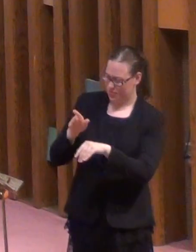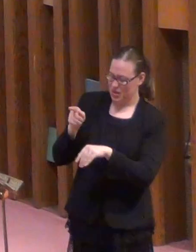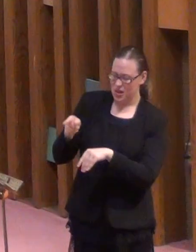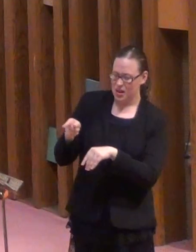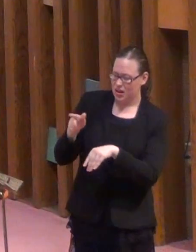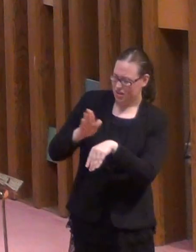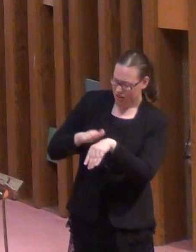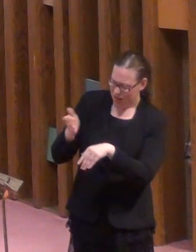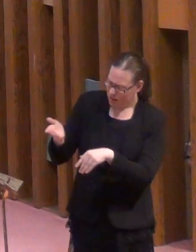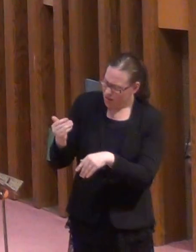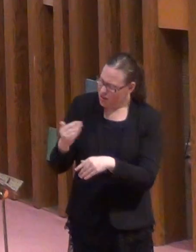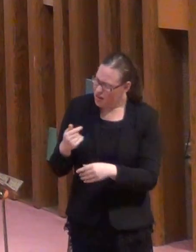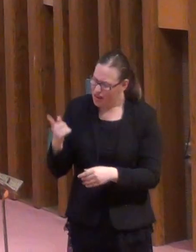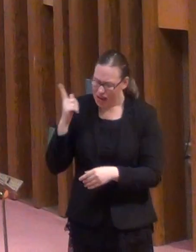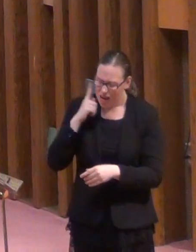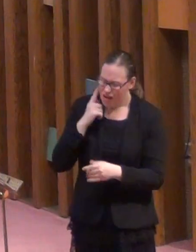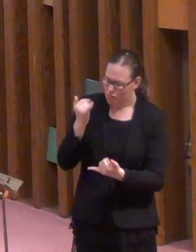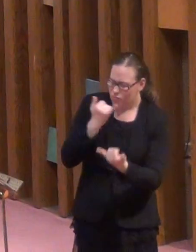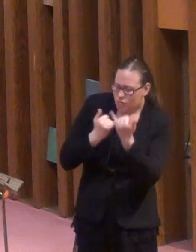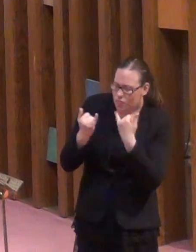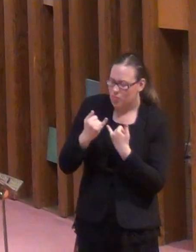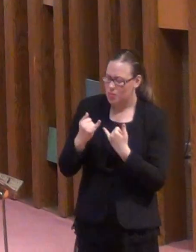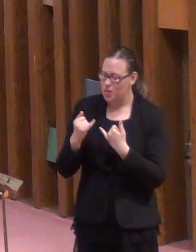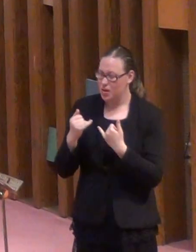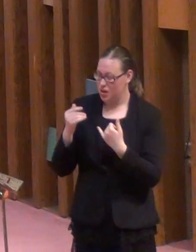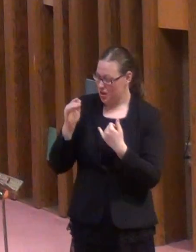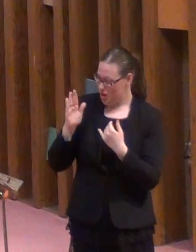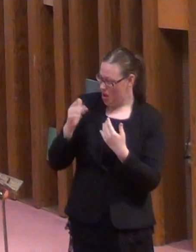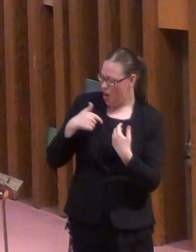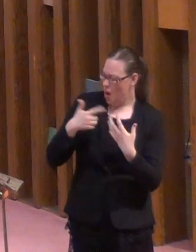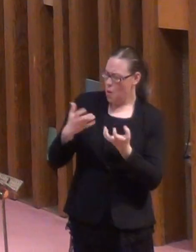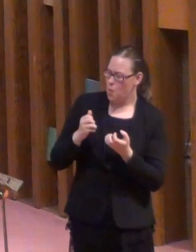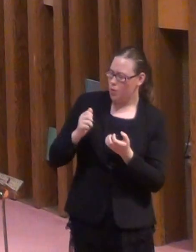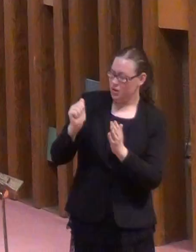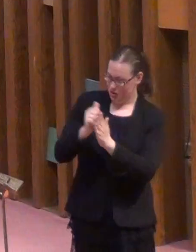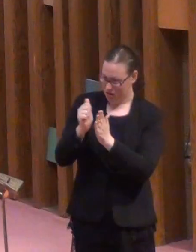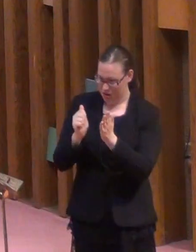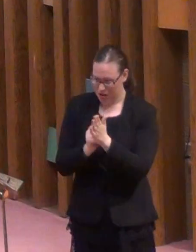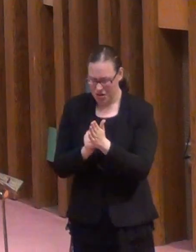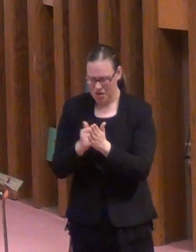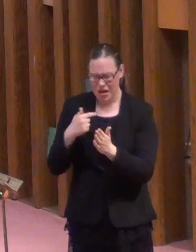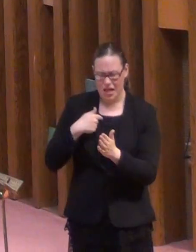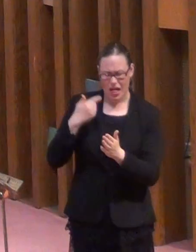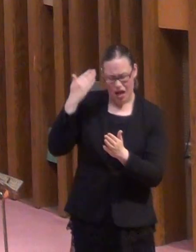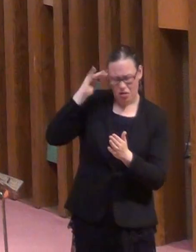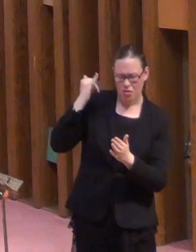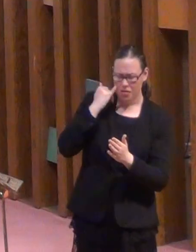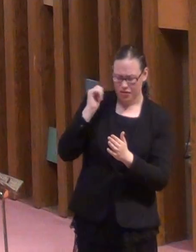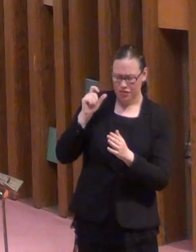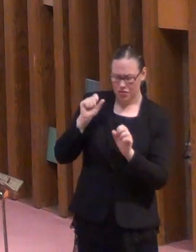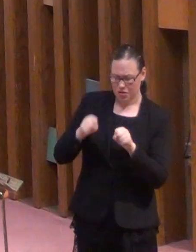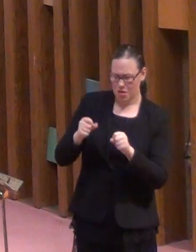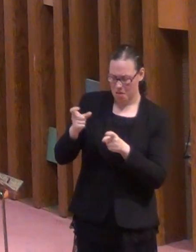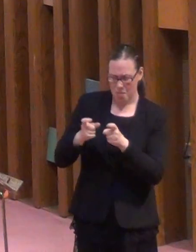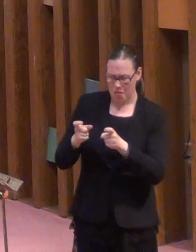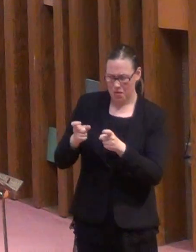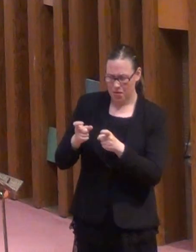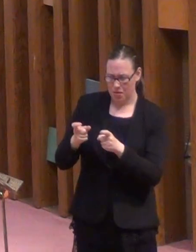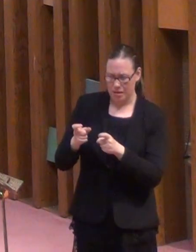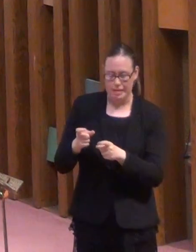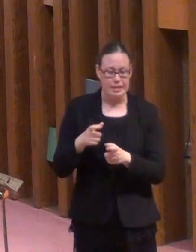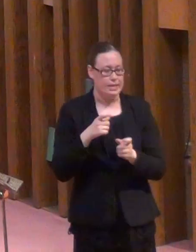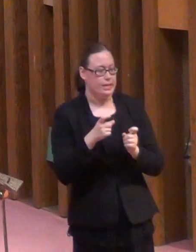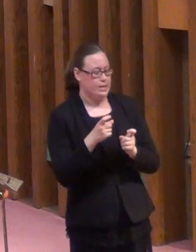hear about you? Give an account of your management because you cannot be manager any longer. The